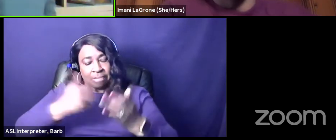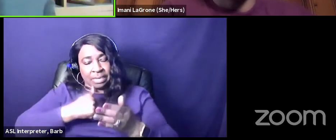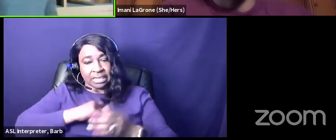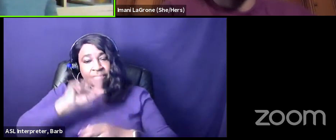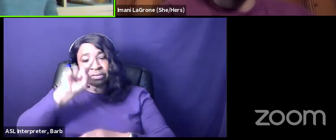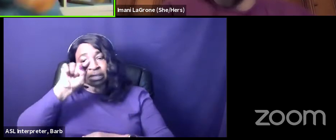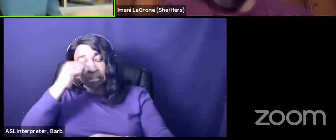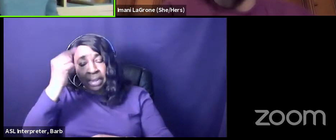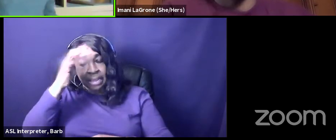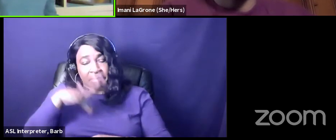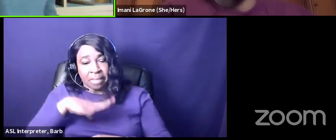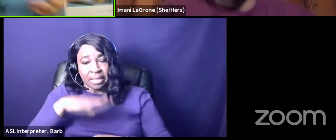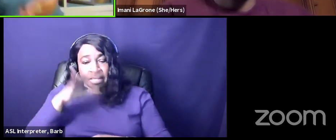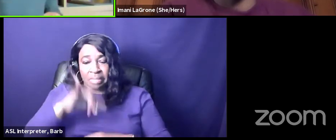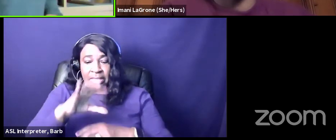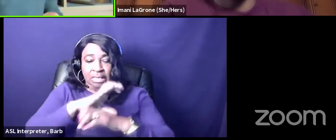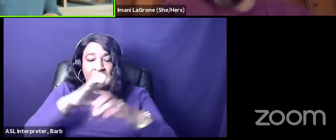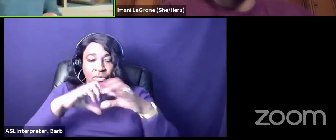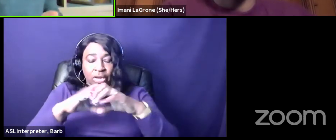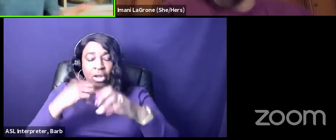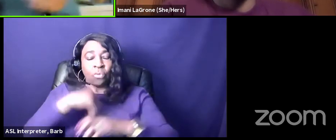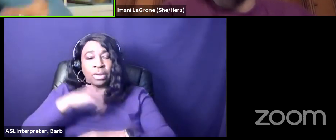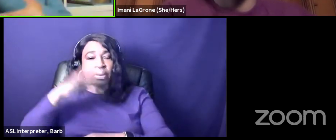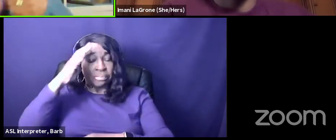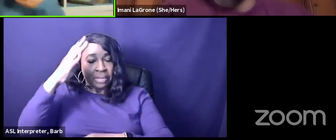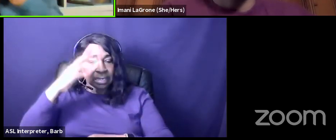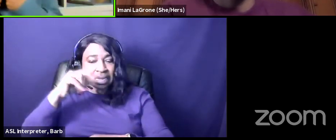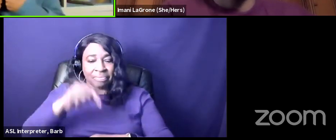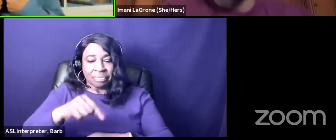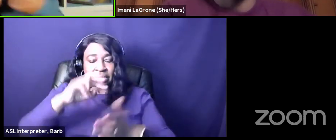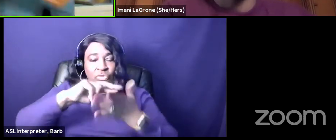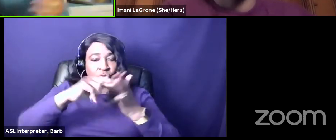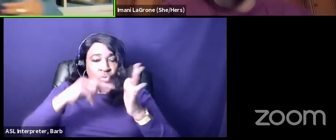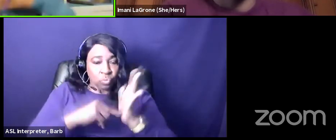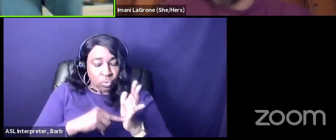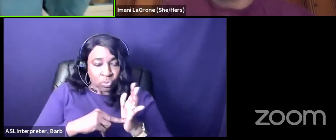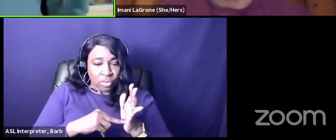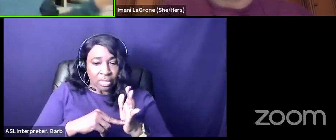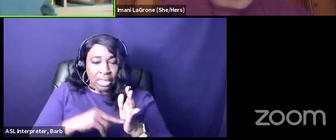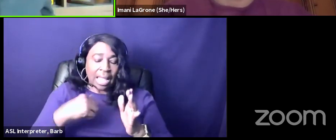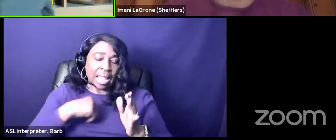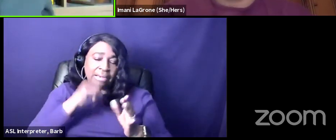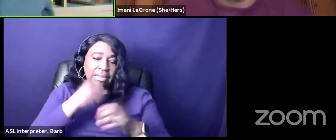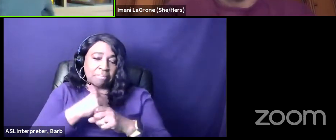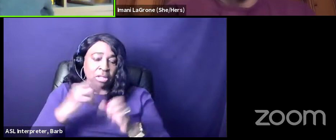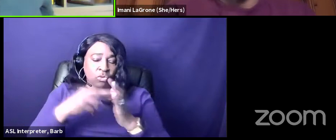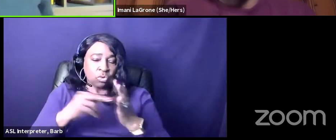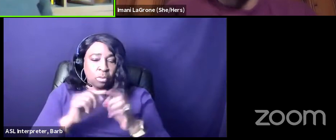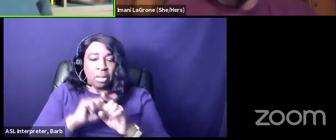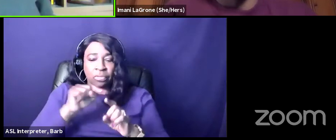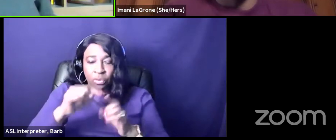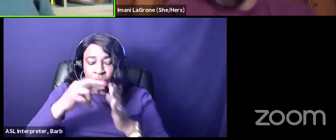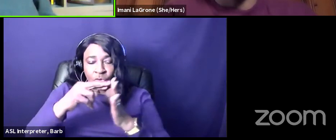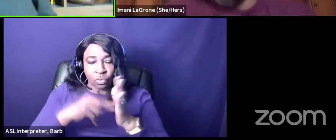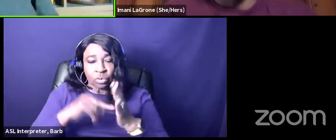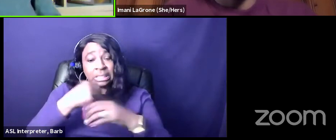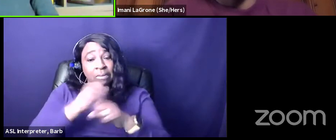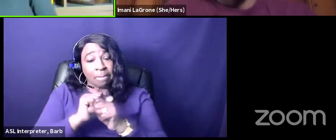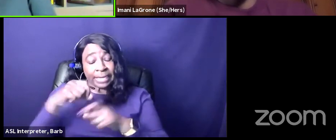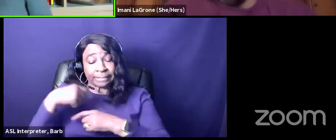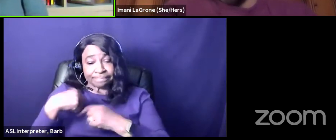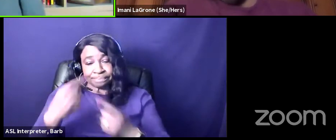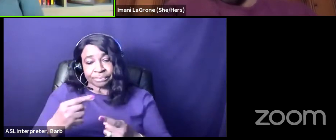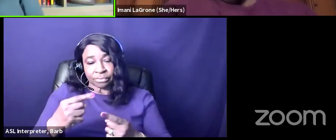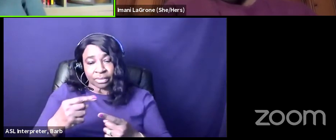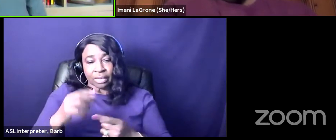is that's a construct we made that up that's the rules that you know i didn't make the rules but you know those are the rules that have been made and so what i